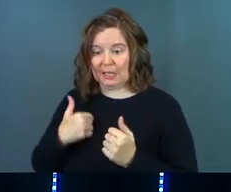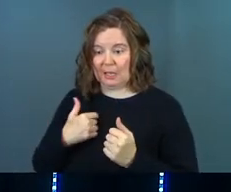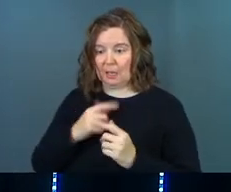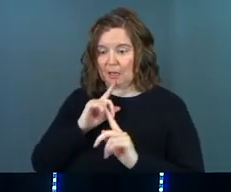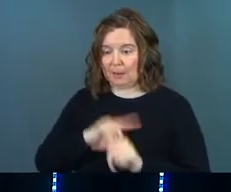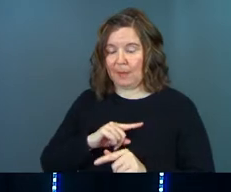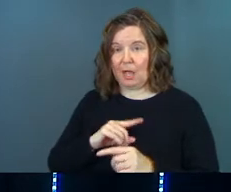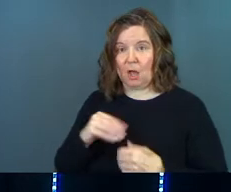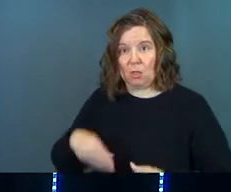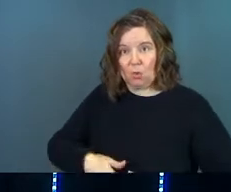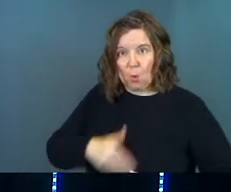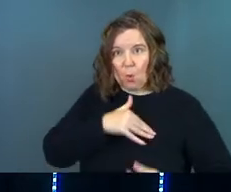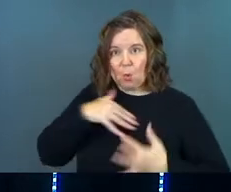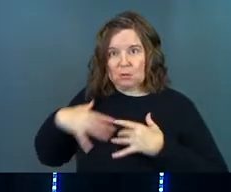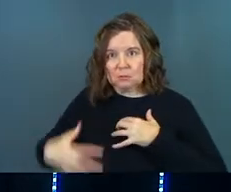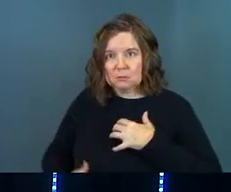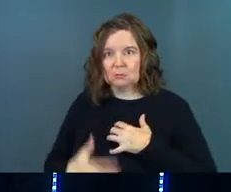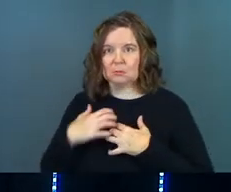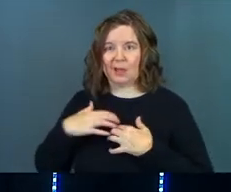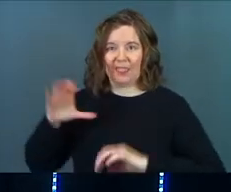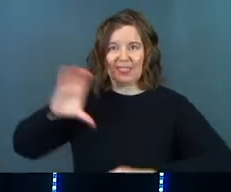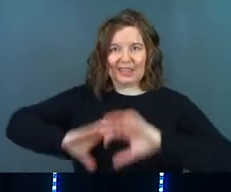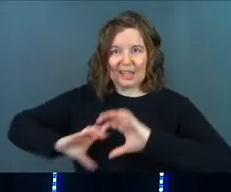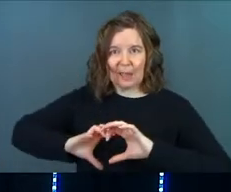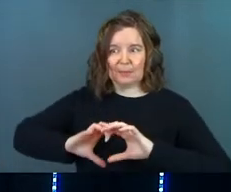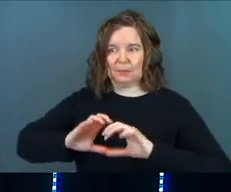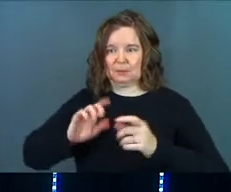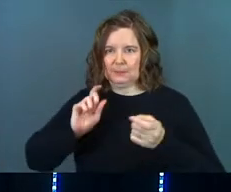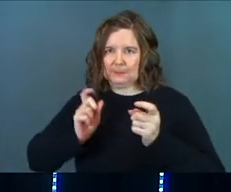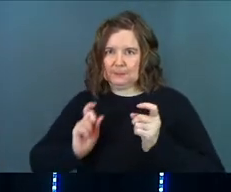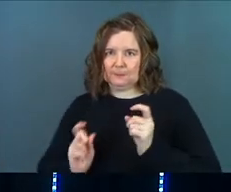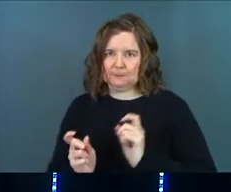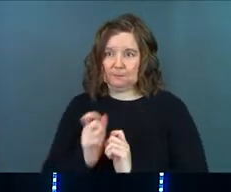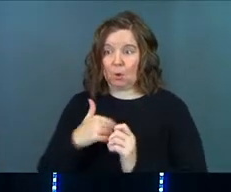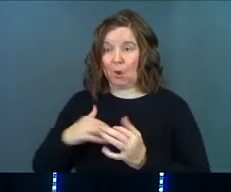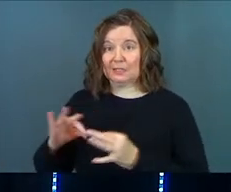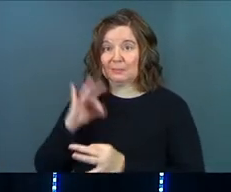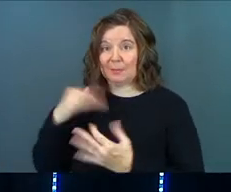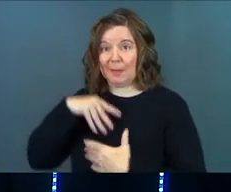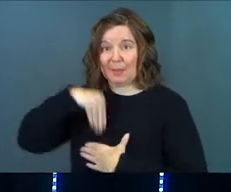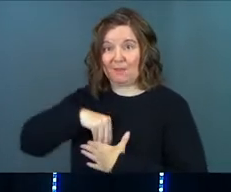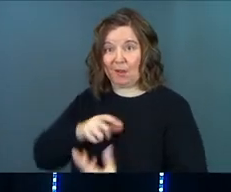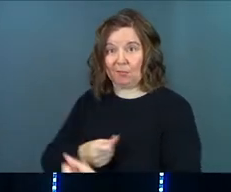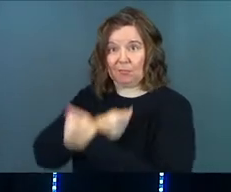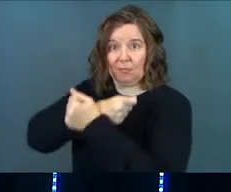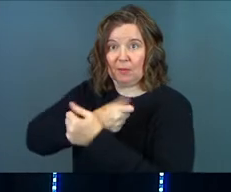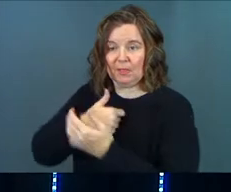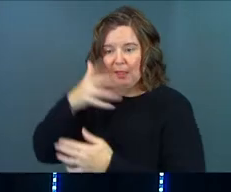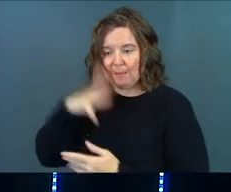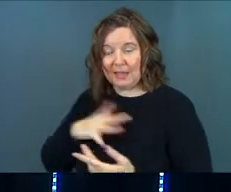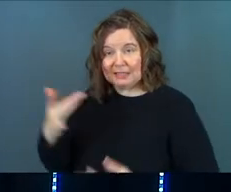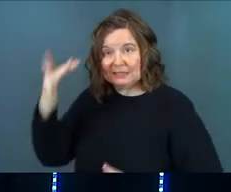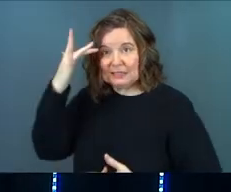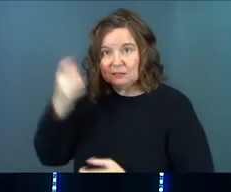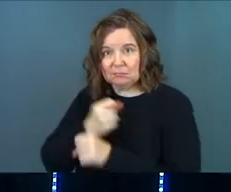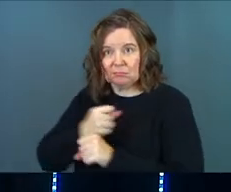can command the organs. He can command the chemicals. He can command even spirits that might be involved in that man's sickness. Maybe he